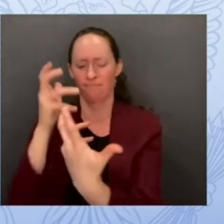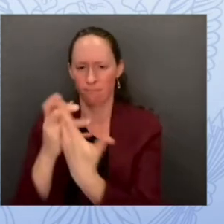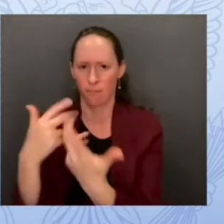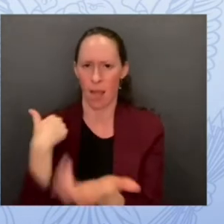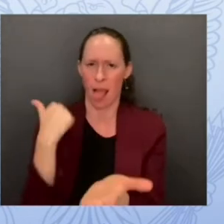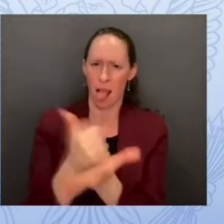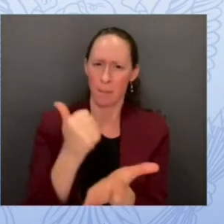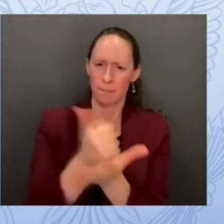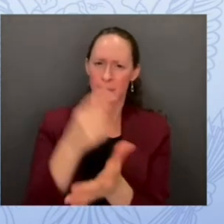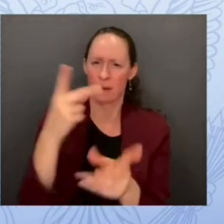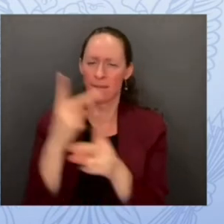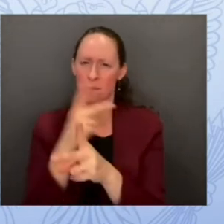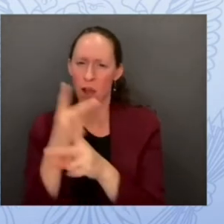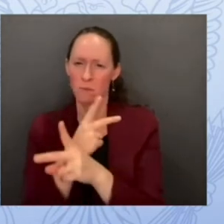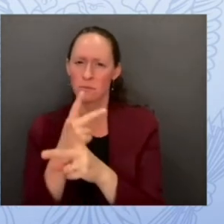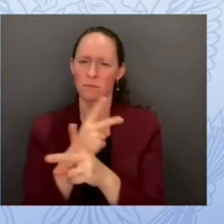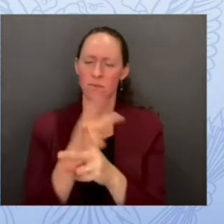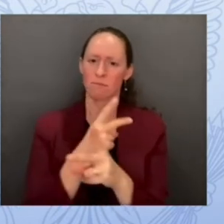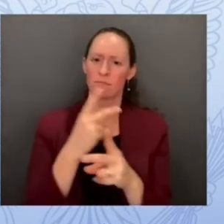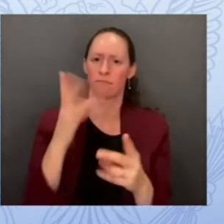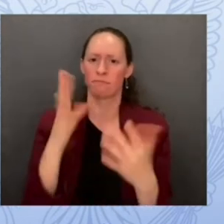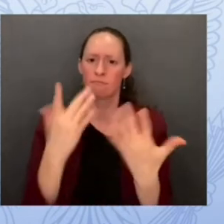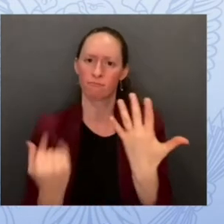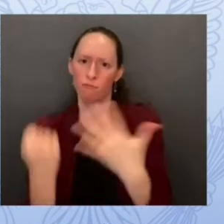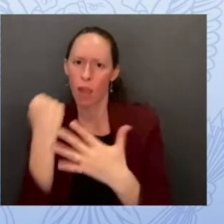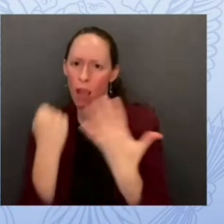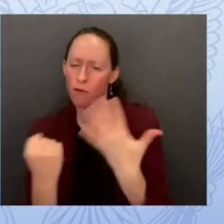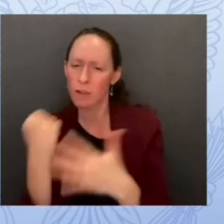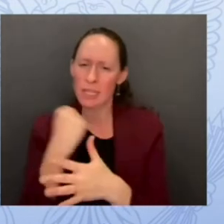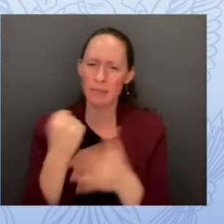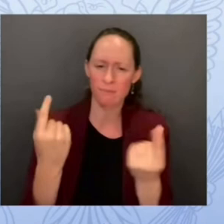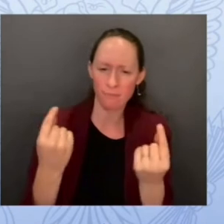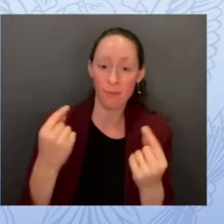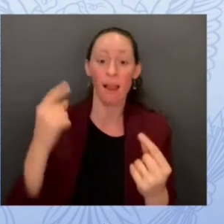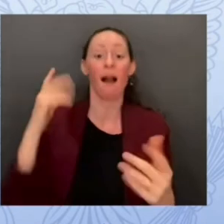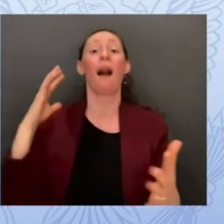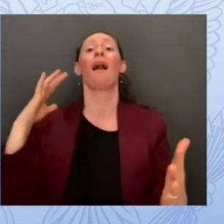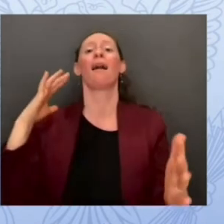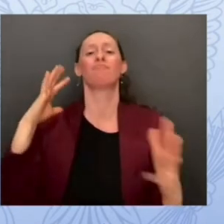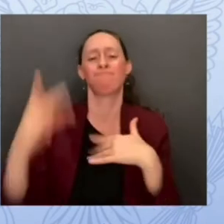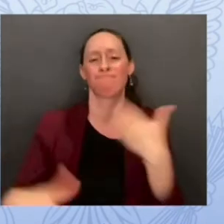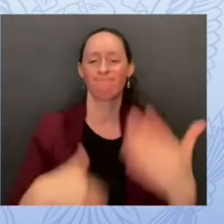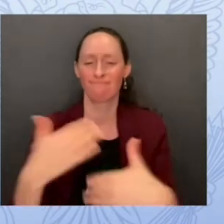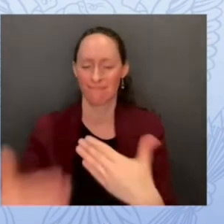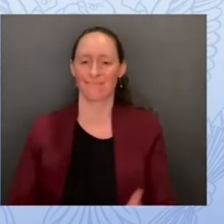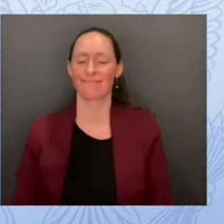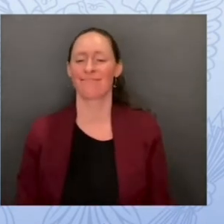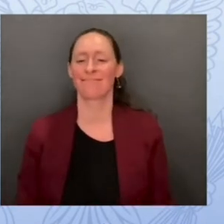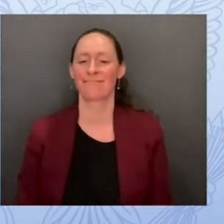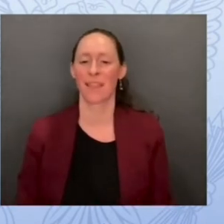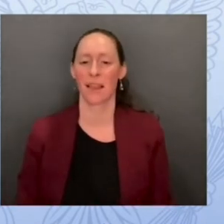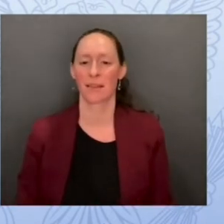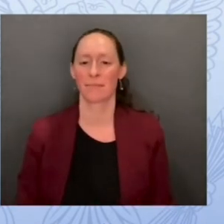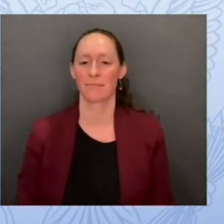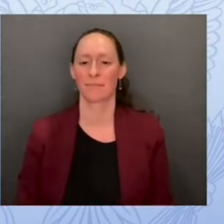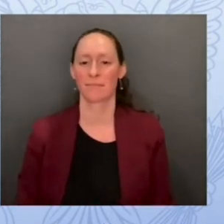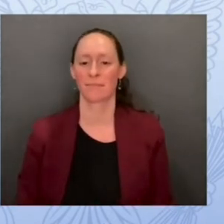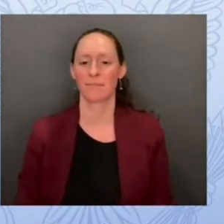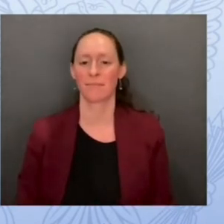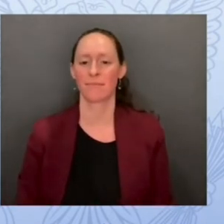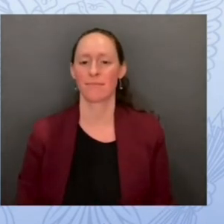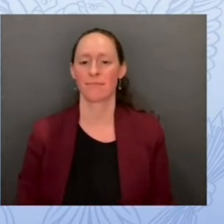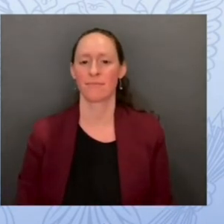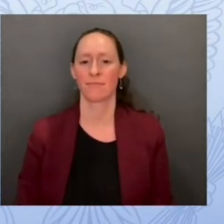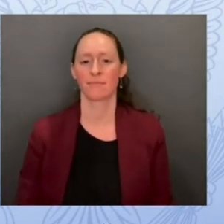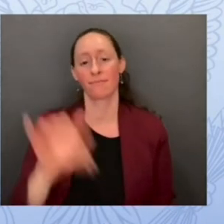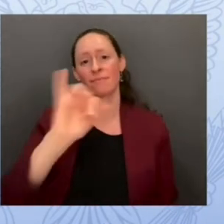you look to implement it so look for that we're also doing exercises you've heard a lot about the virtue of exercises how important